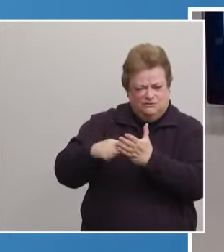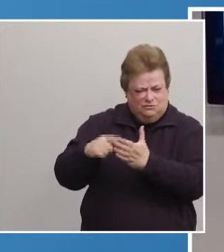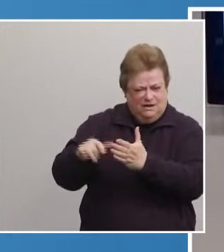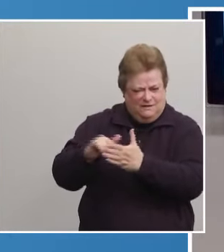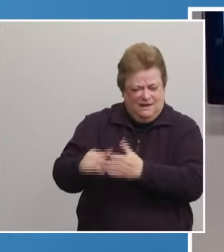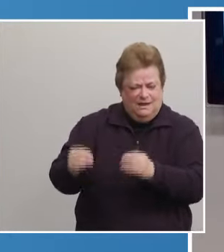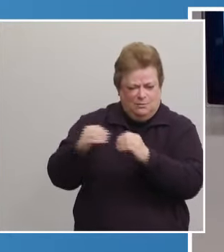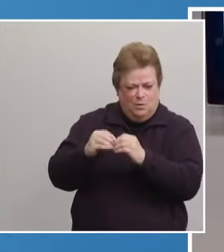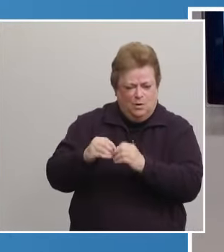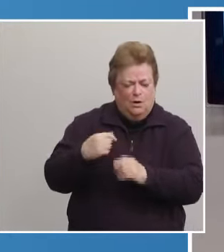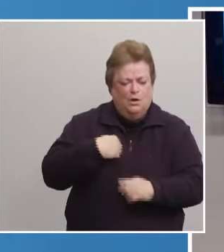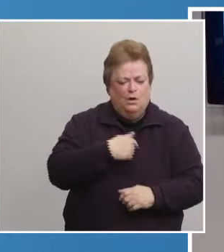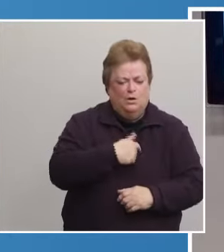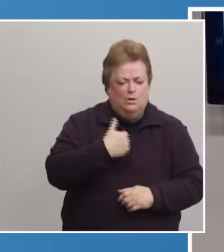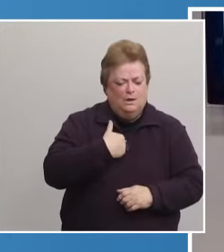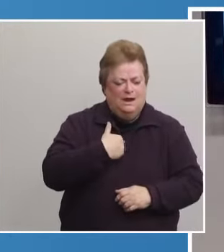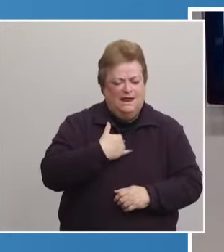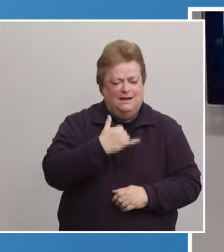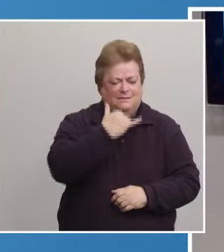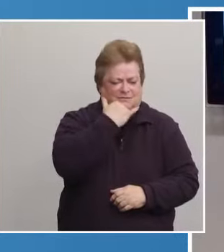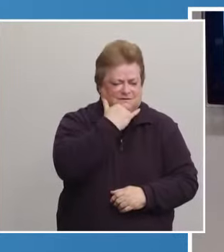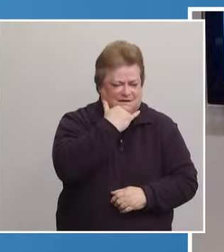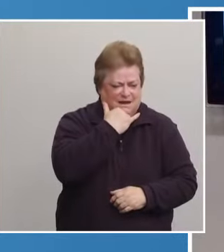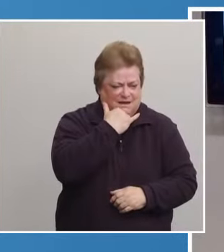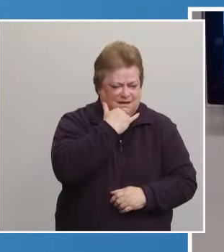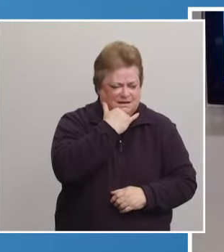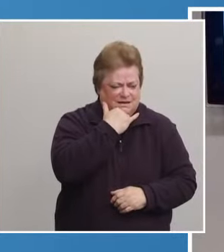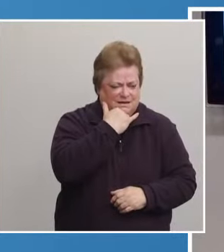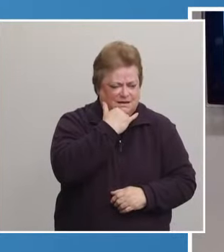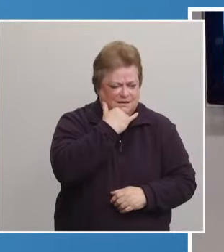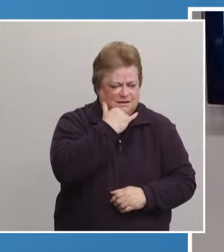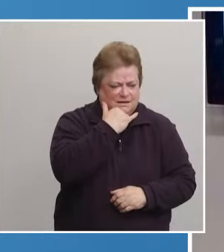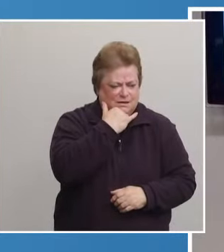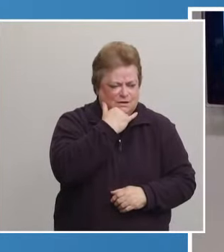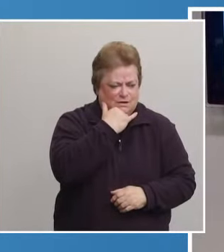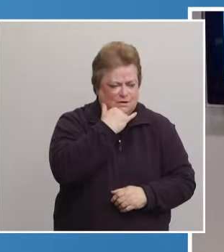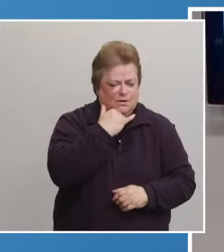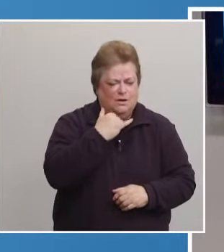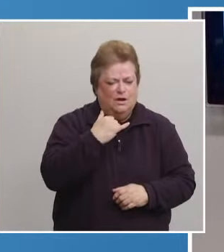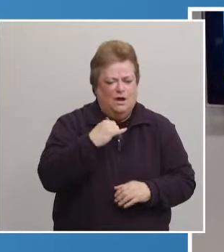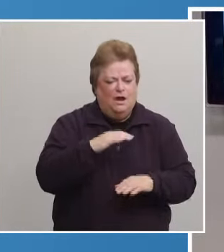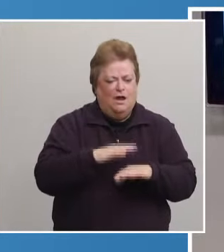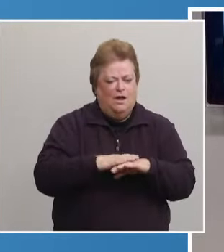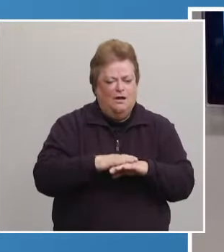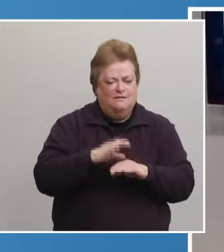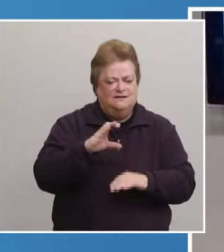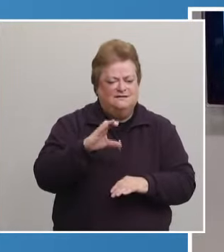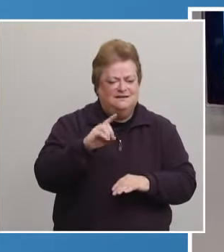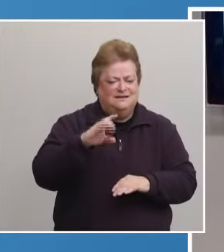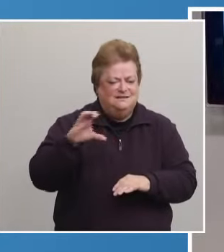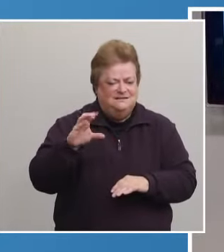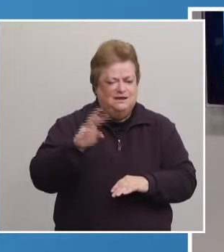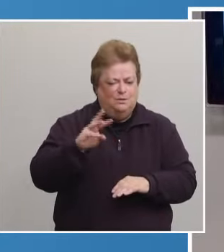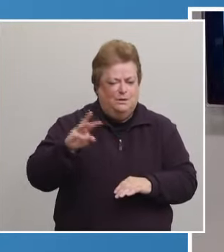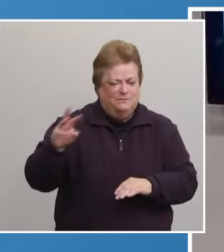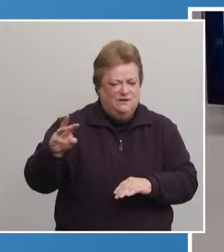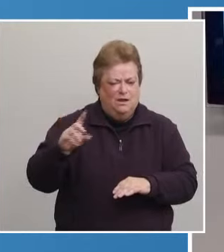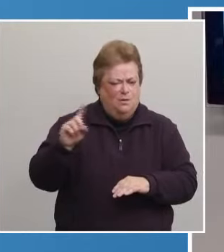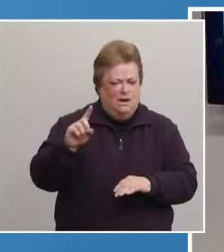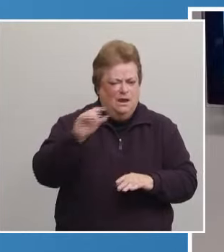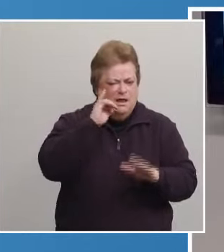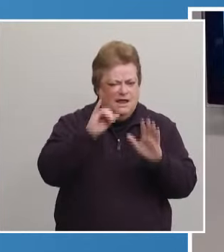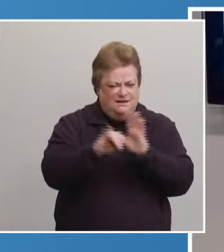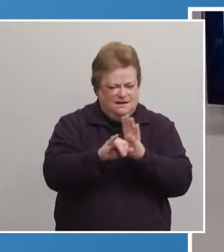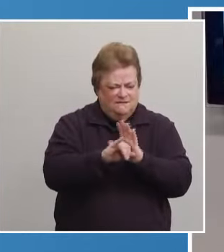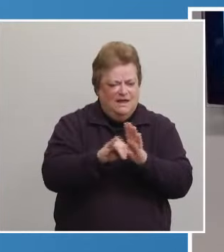a mistake put on the CNN on the CDC website where it was identified we